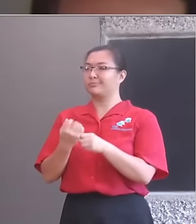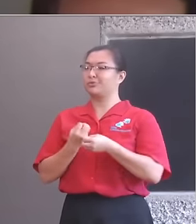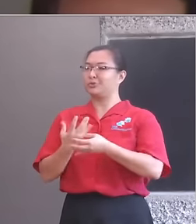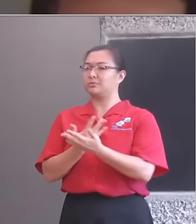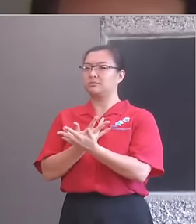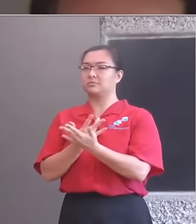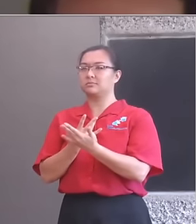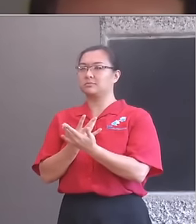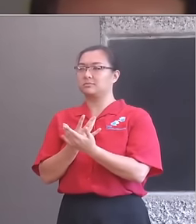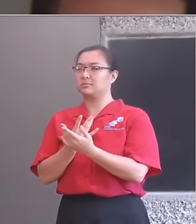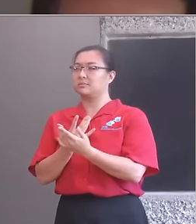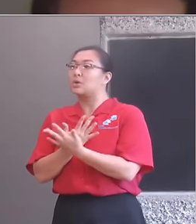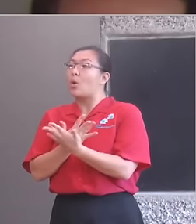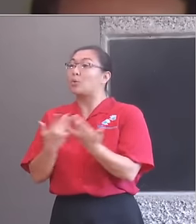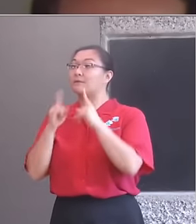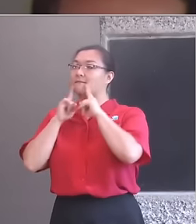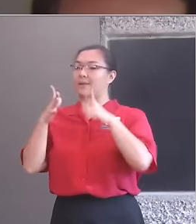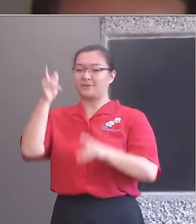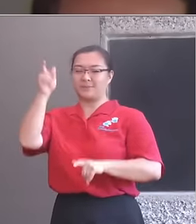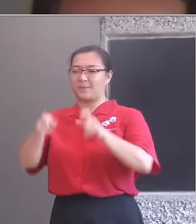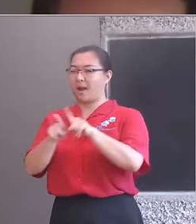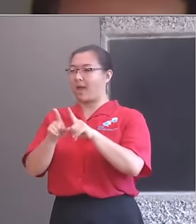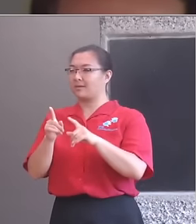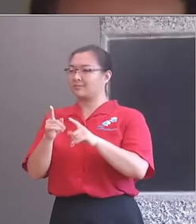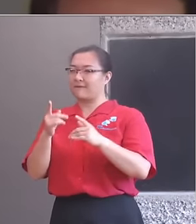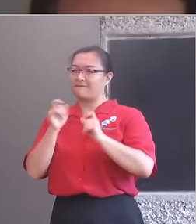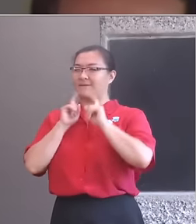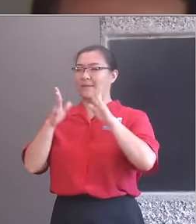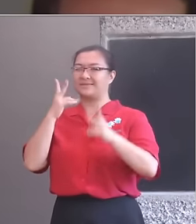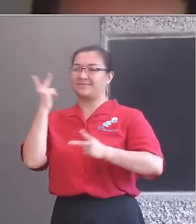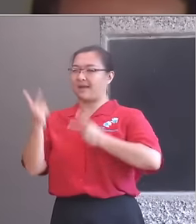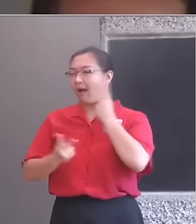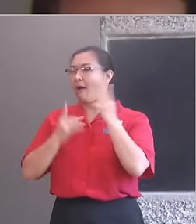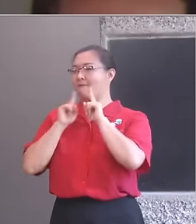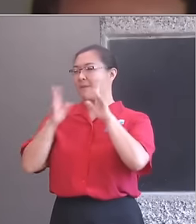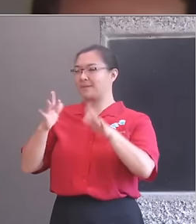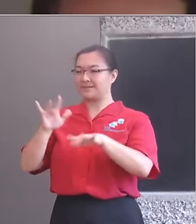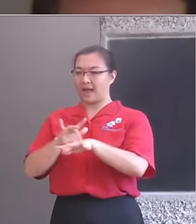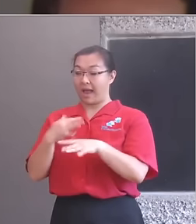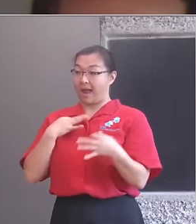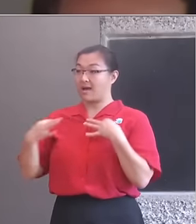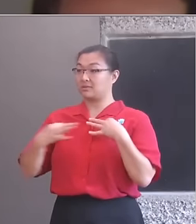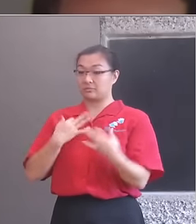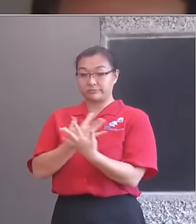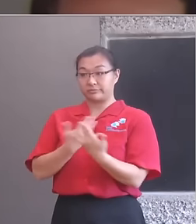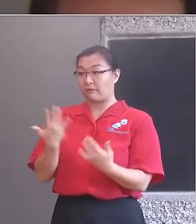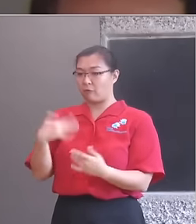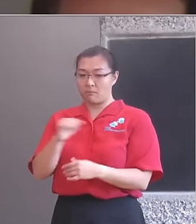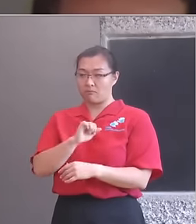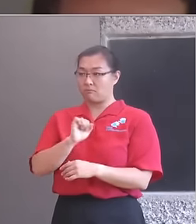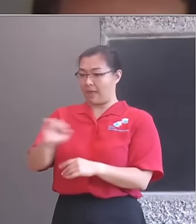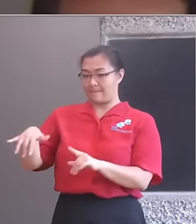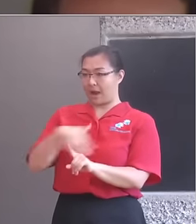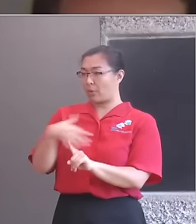backgrounds far from being described as well-heeled. We want to see much, much more of this in Britain's cultural life.